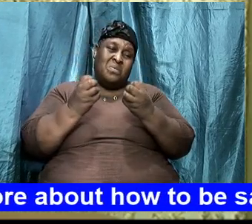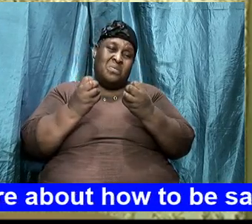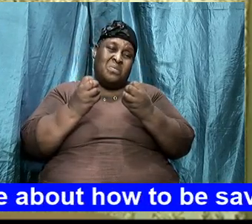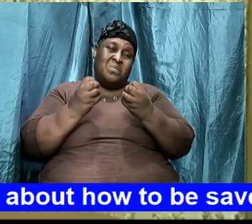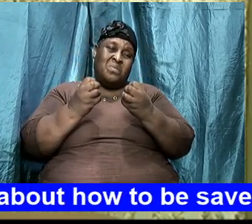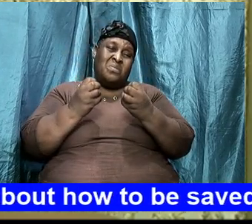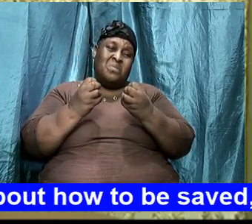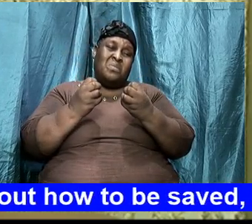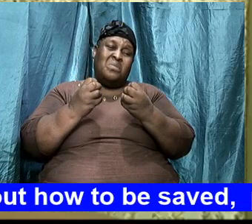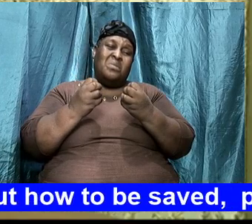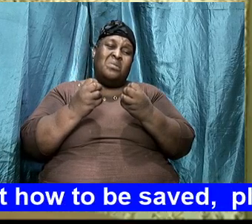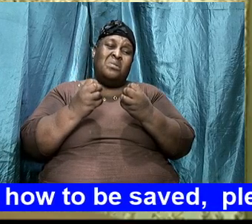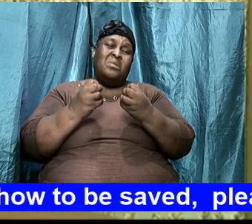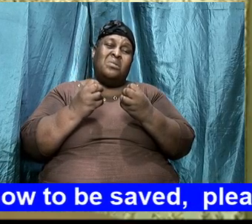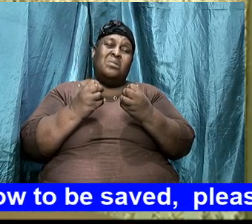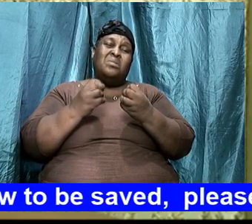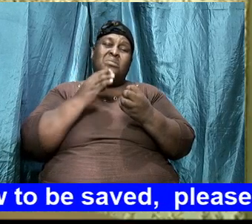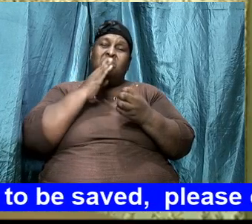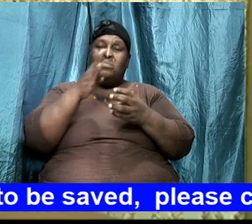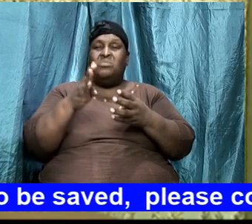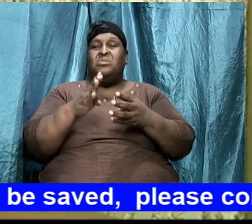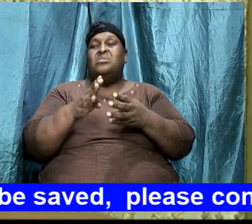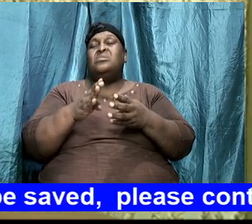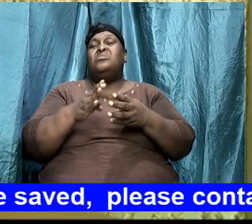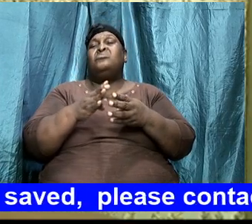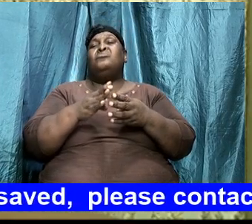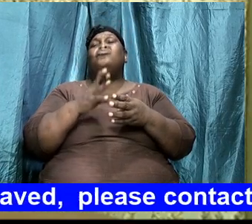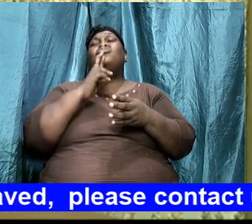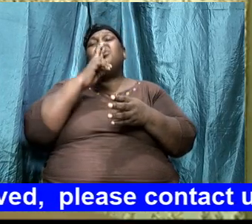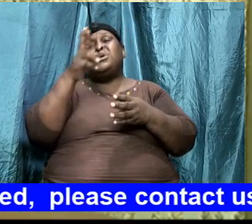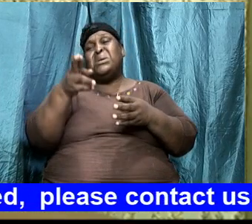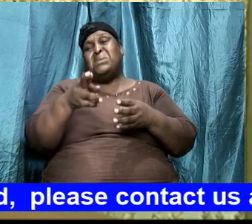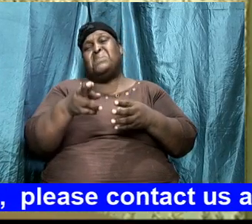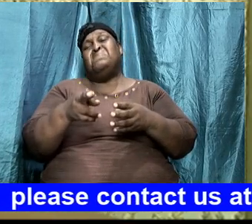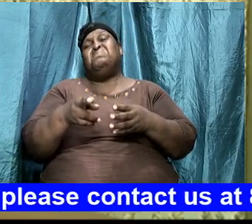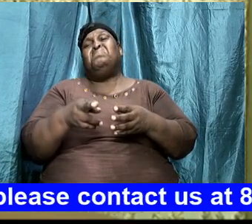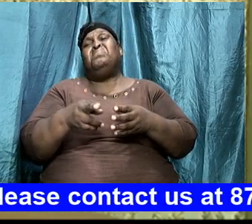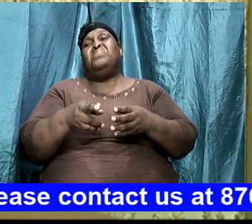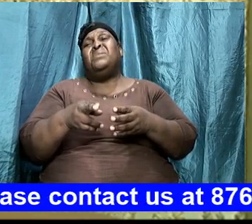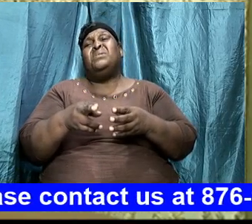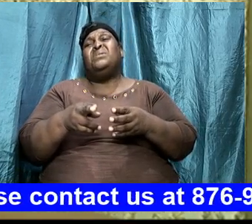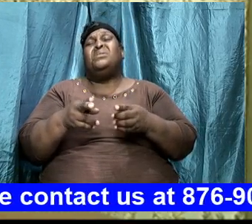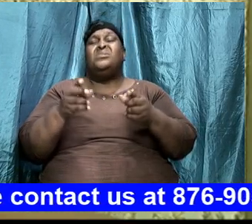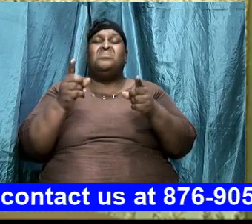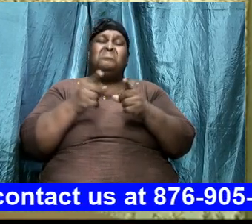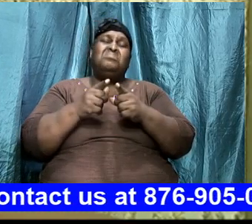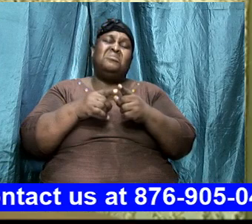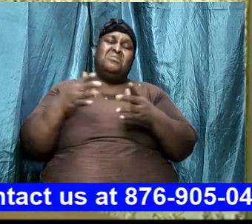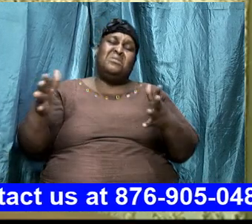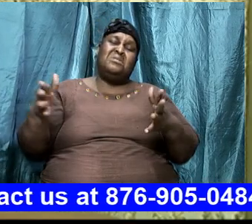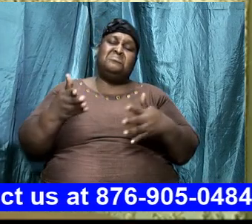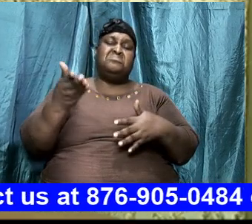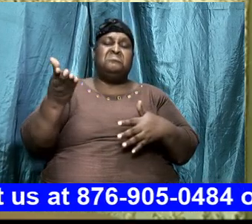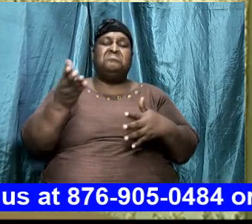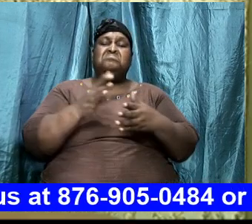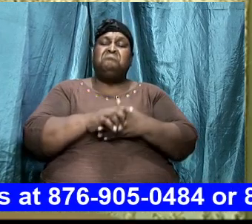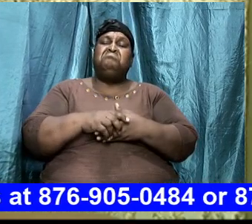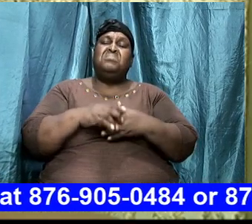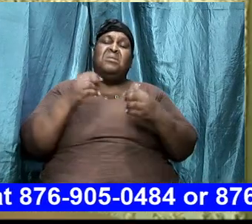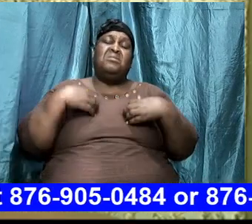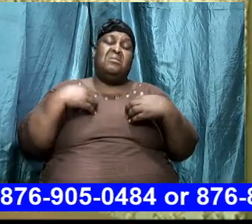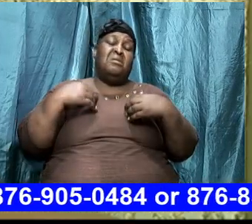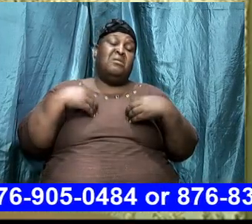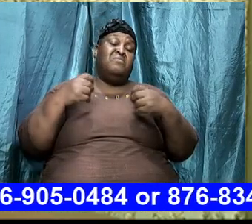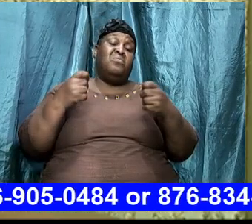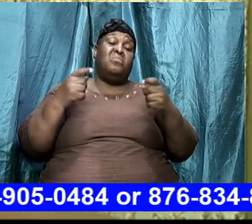practical as possible and some little things that are there and we have questions and